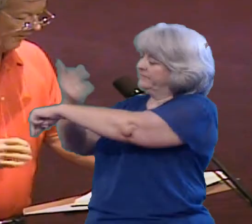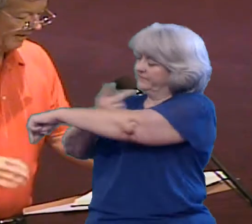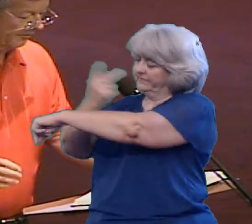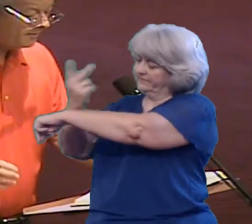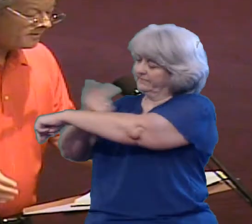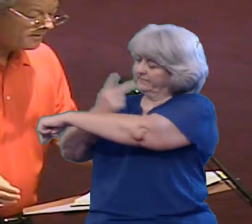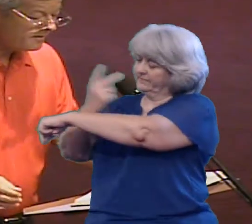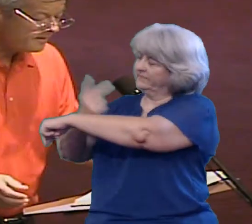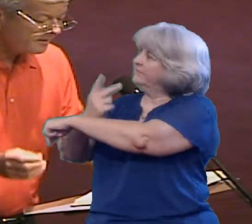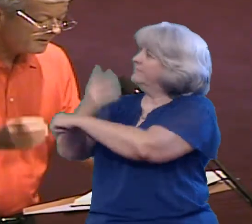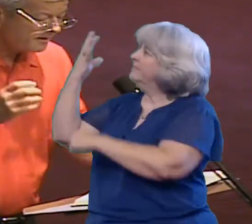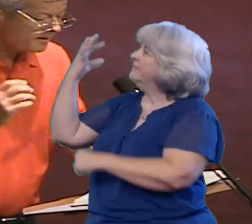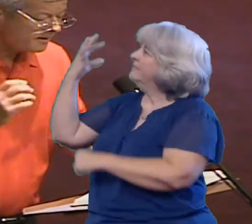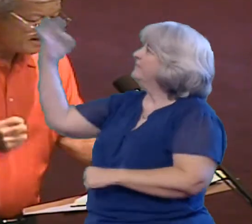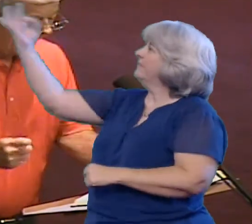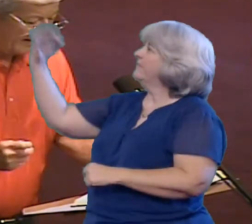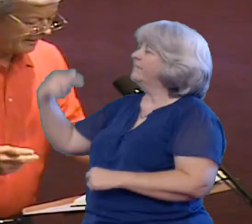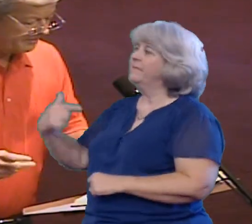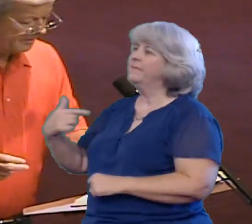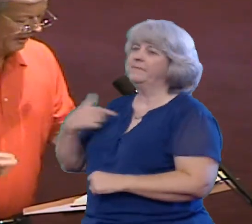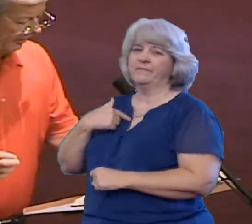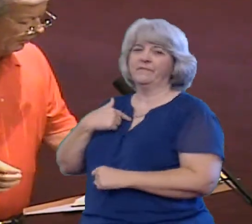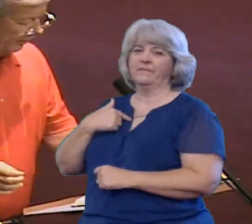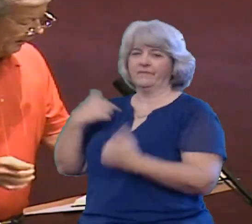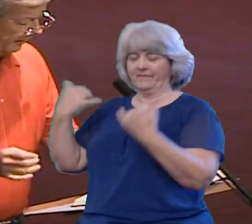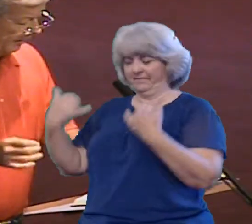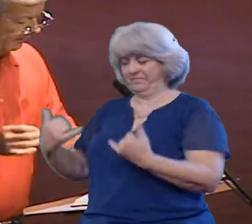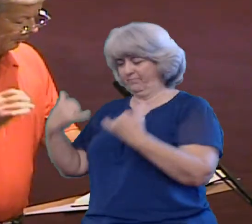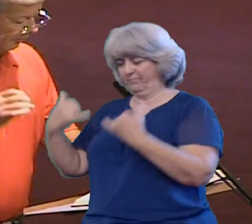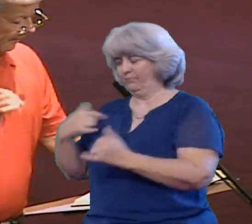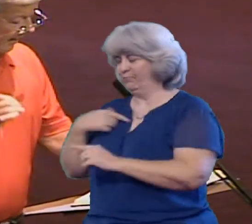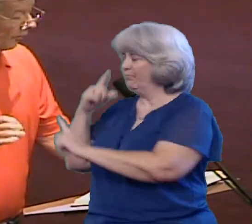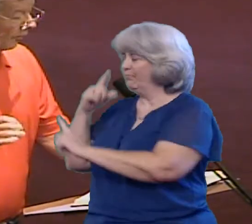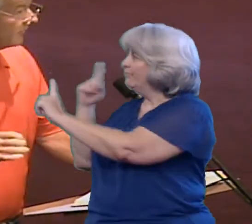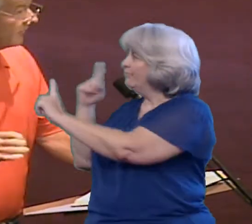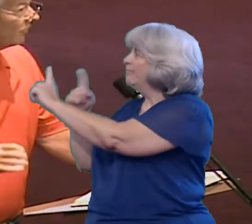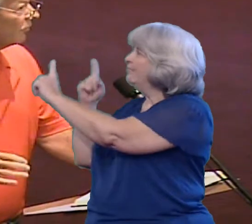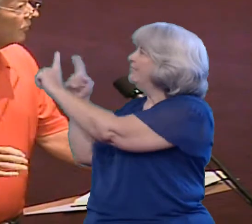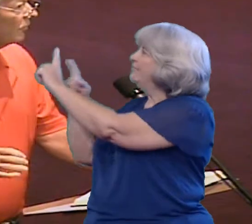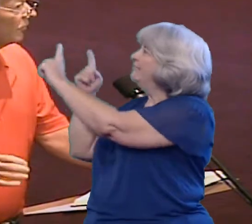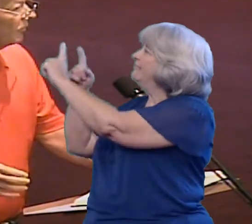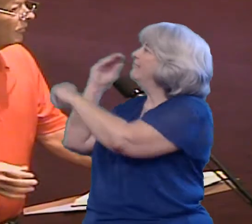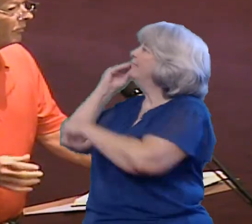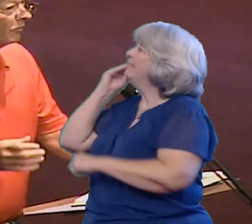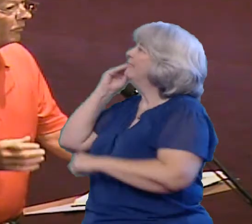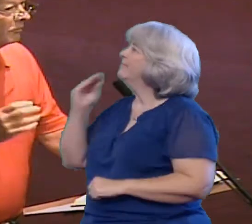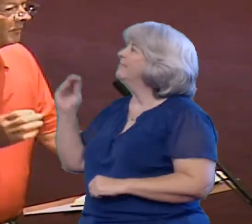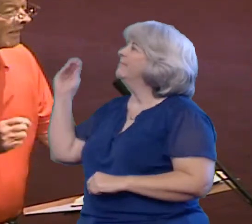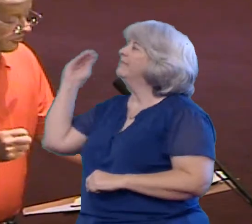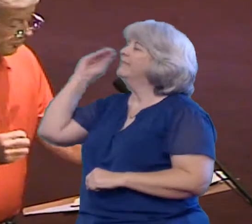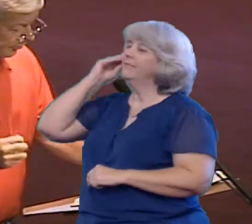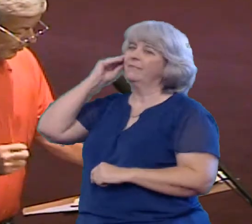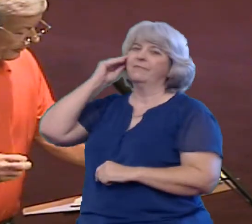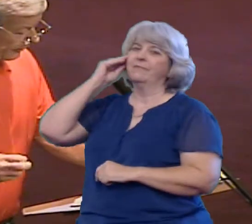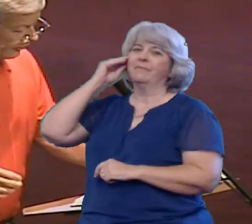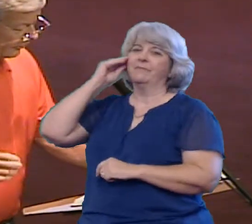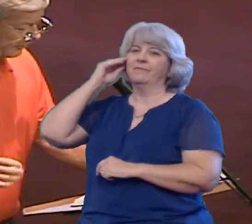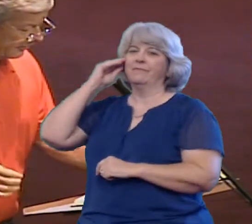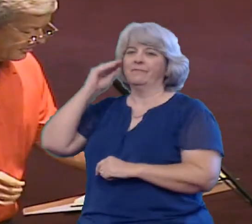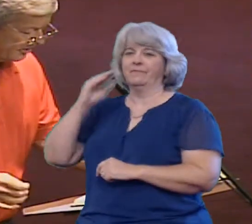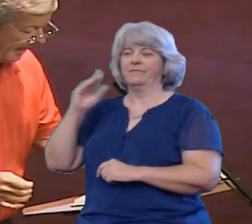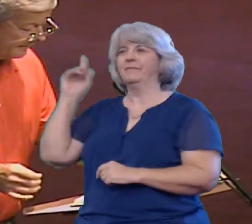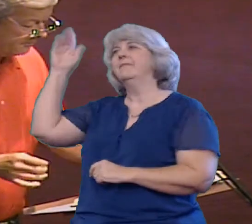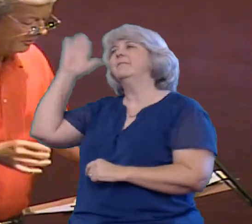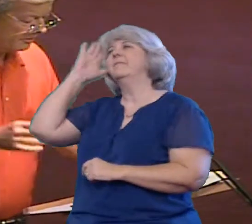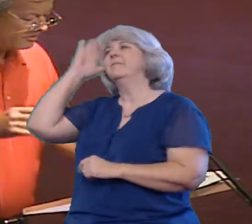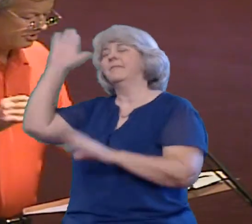found me And now I am on my way home Surely goodness